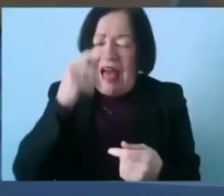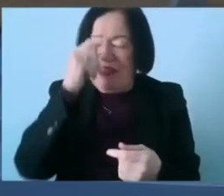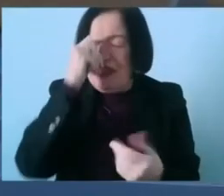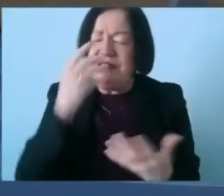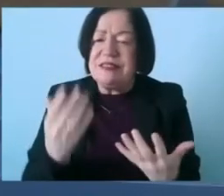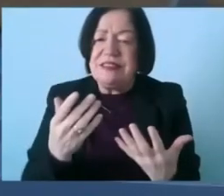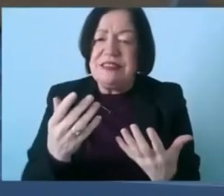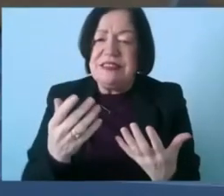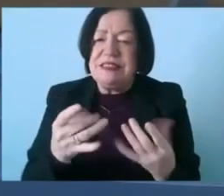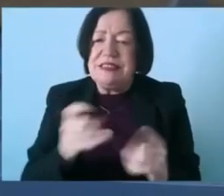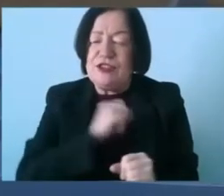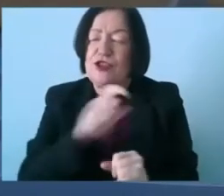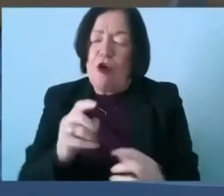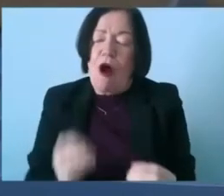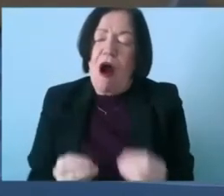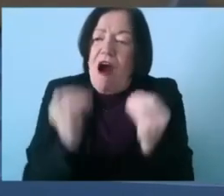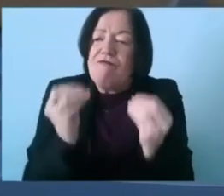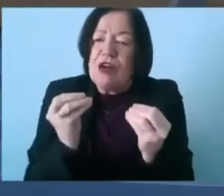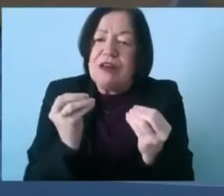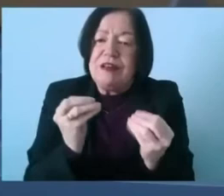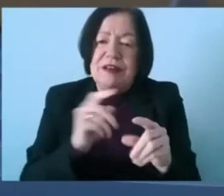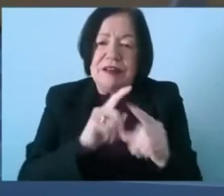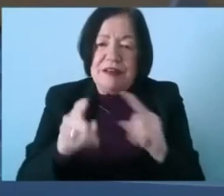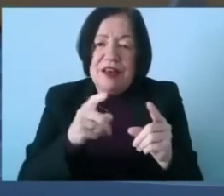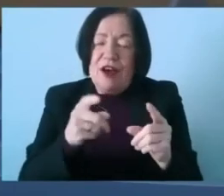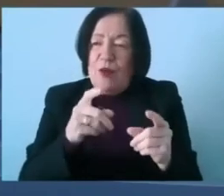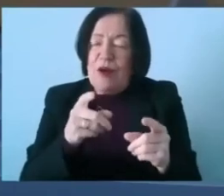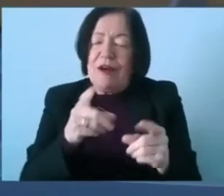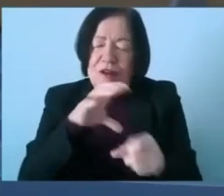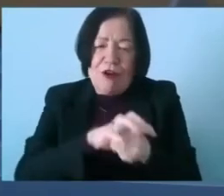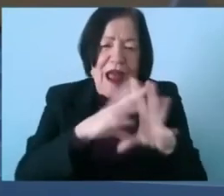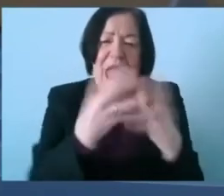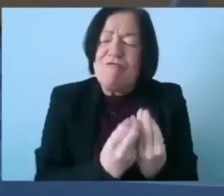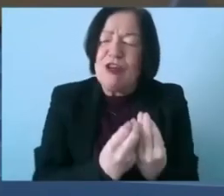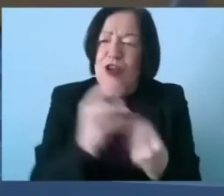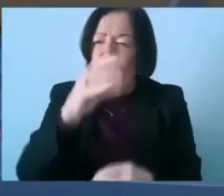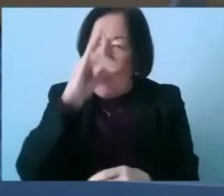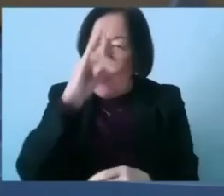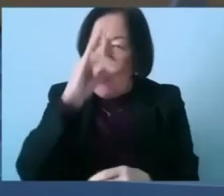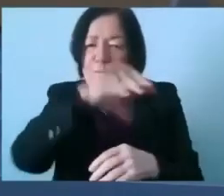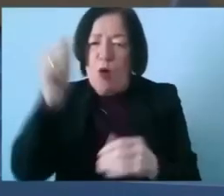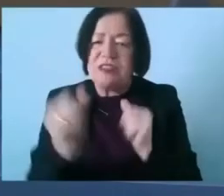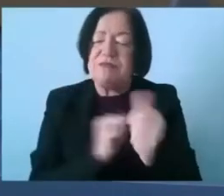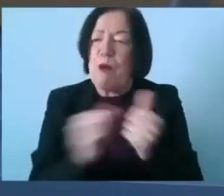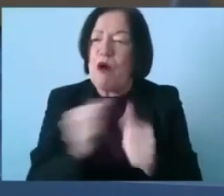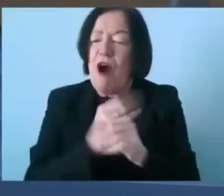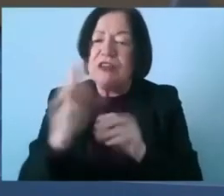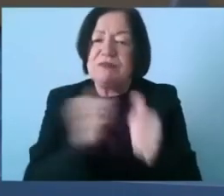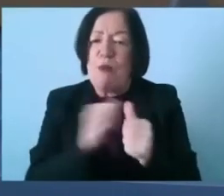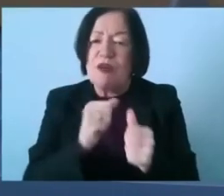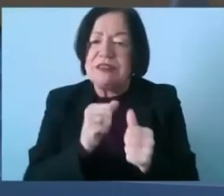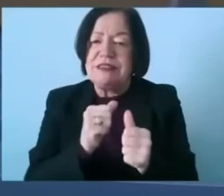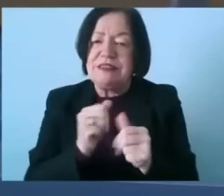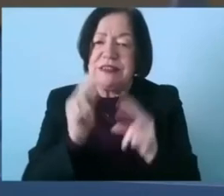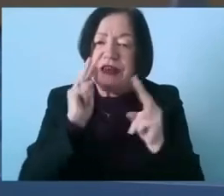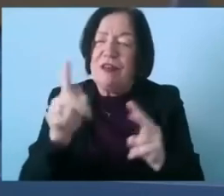it's making sure that your offering covers all of those eventualities and you would hope that most sports look or all sports look to the